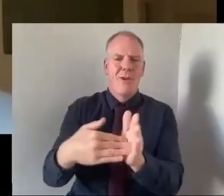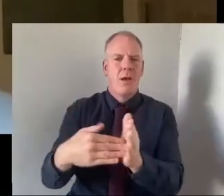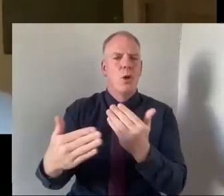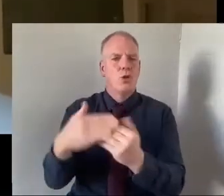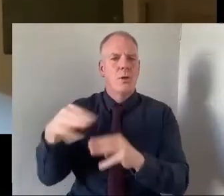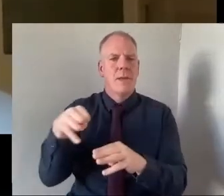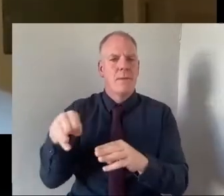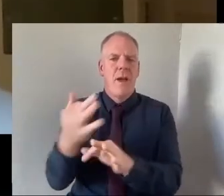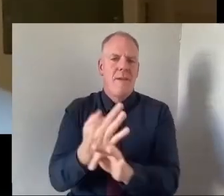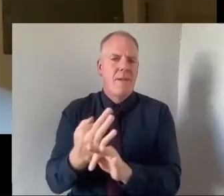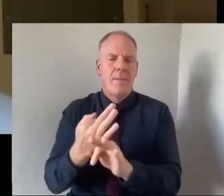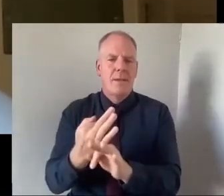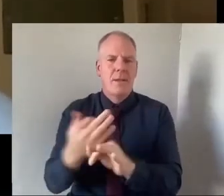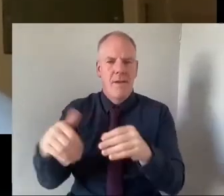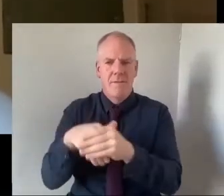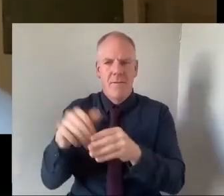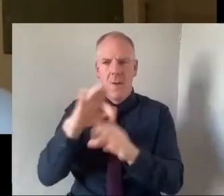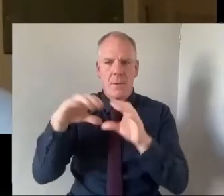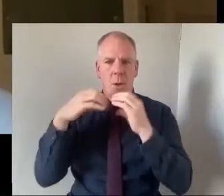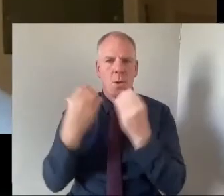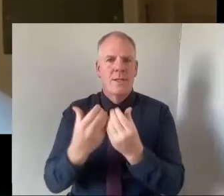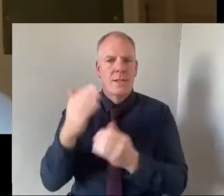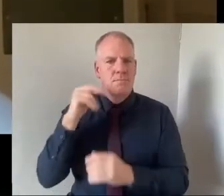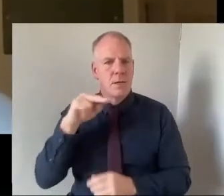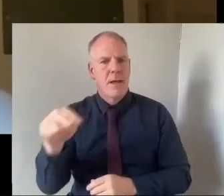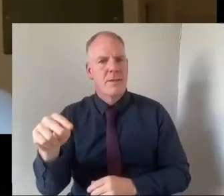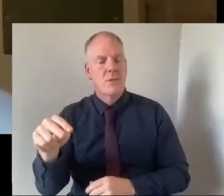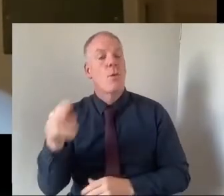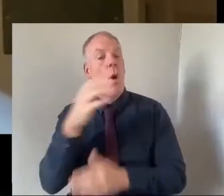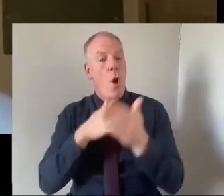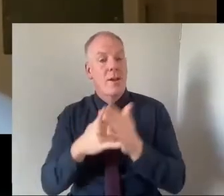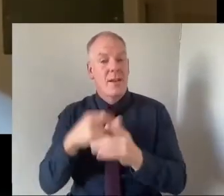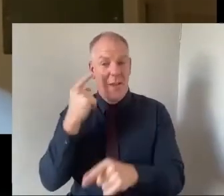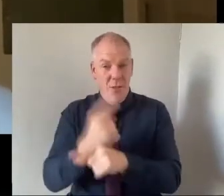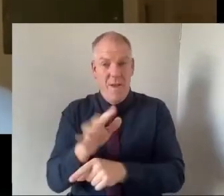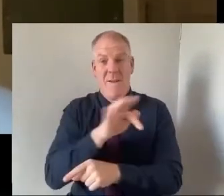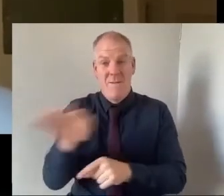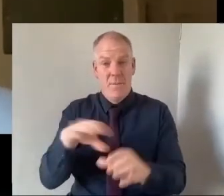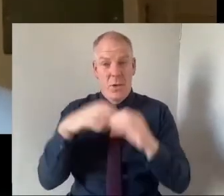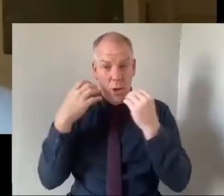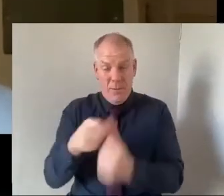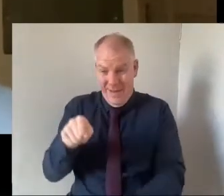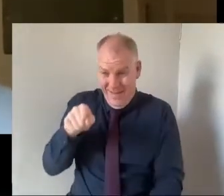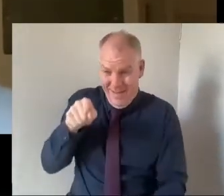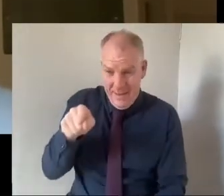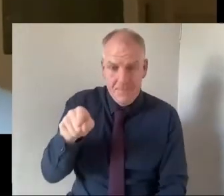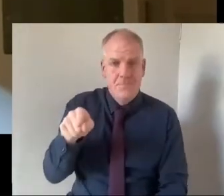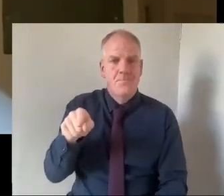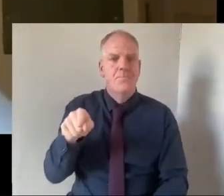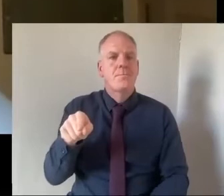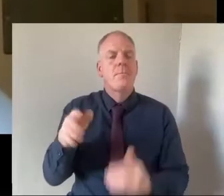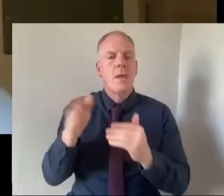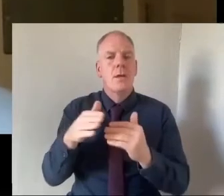to families engagement and so by having the organisations based within the community who may be more